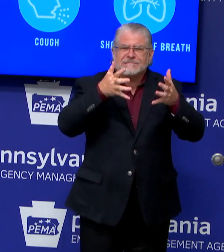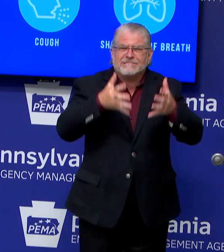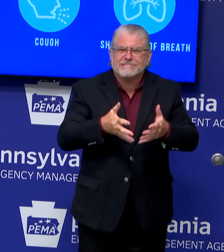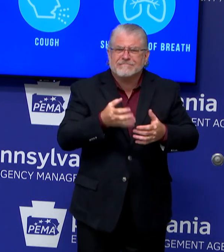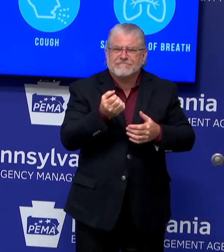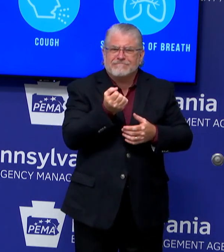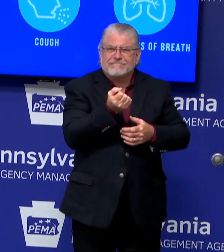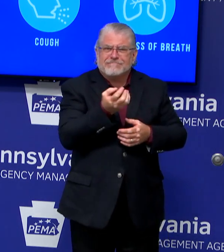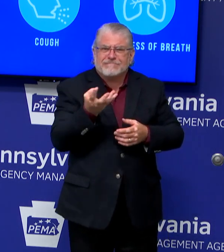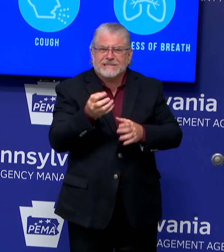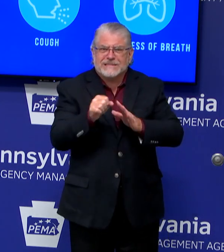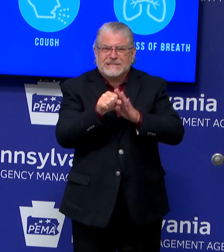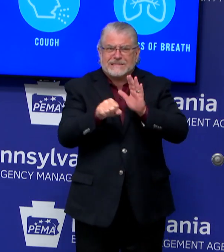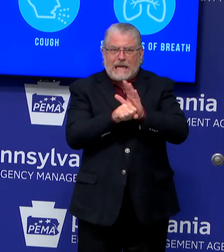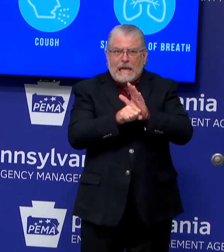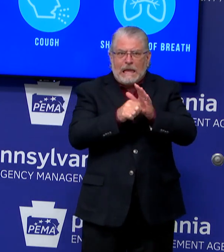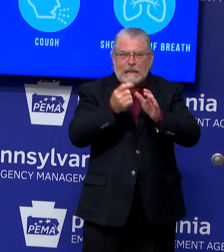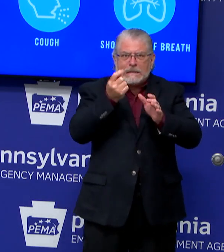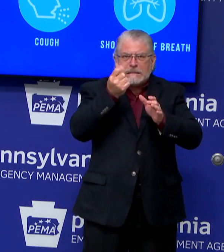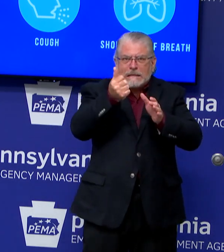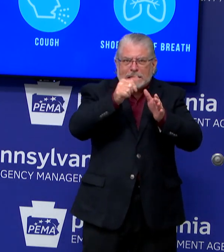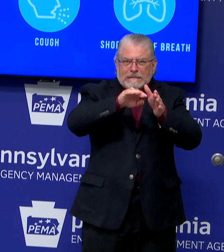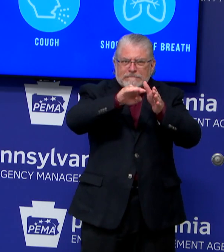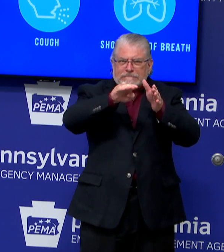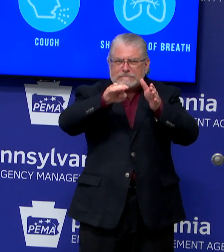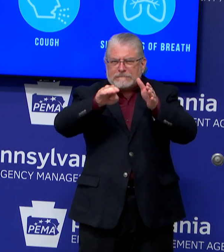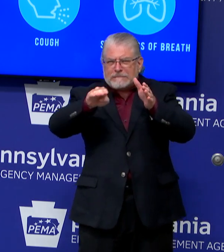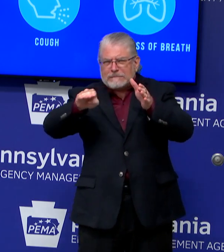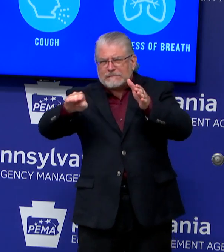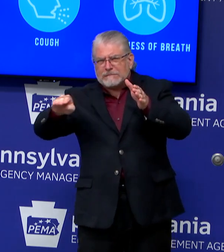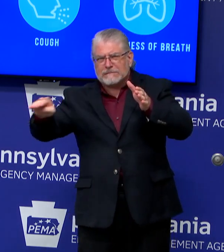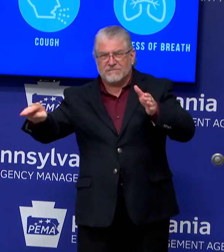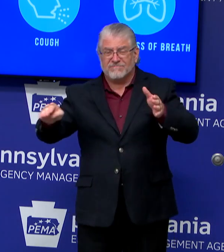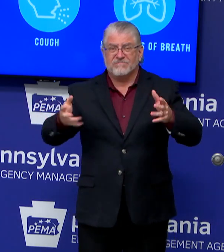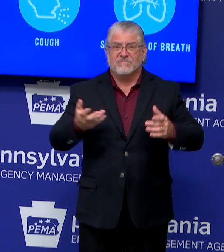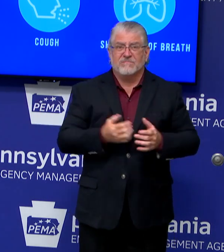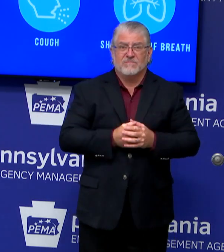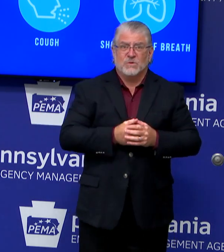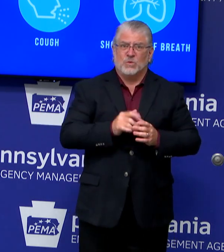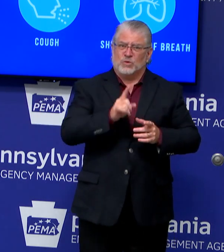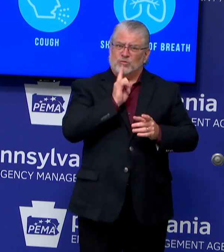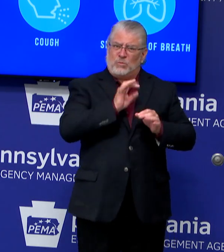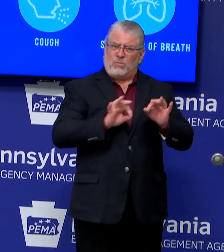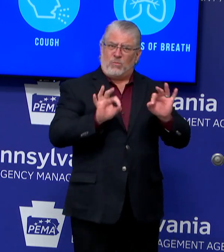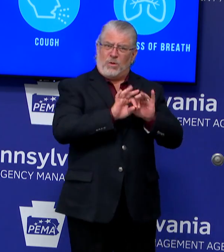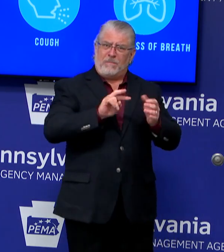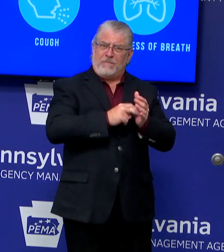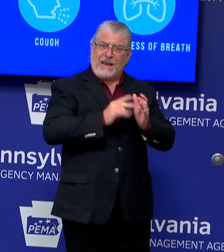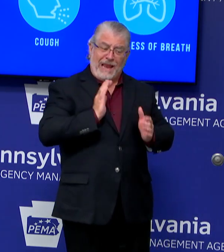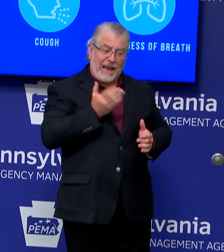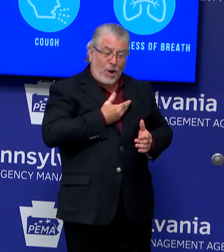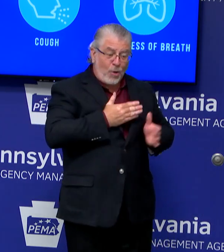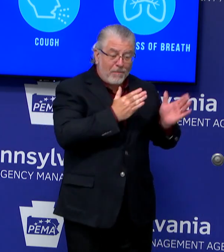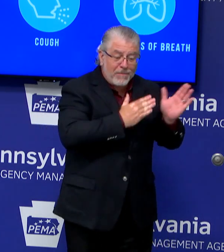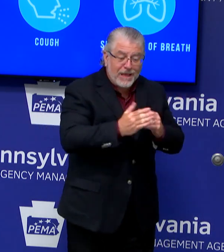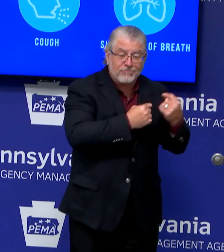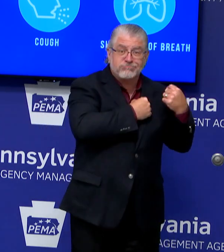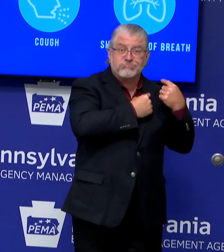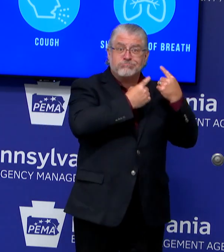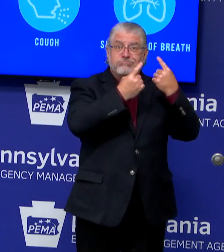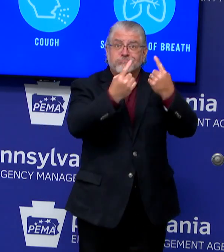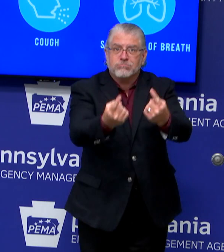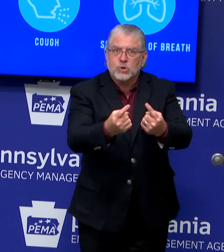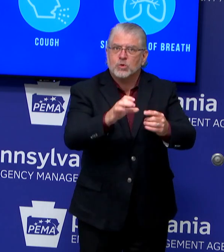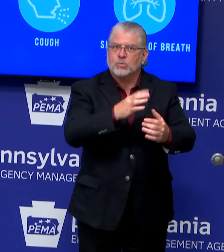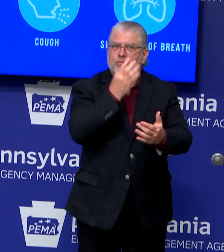weeks, and that's an important indicator that reopening plans are actually working. We know our decline is